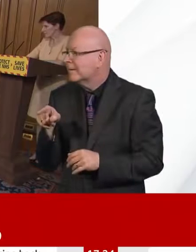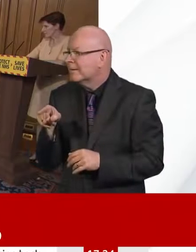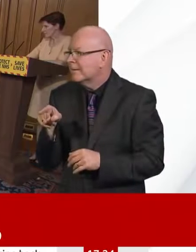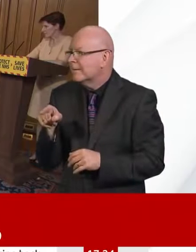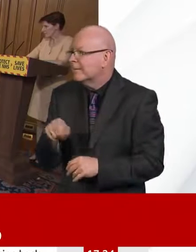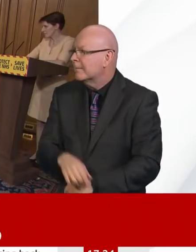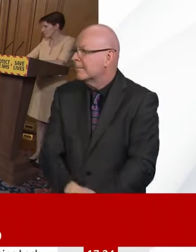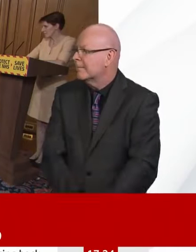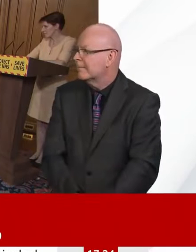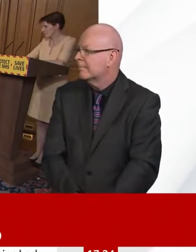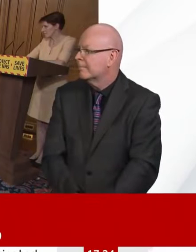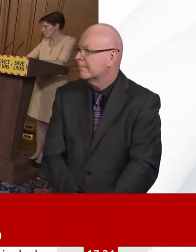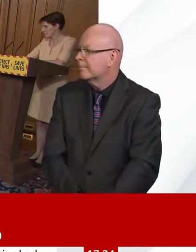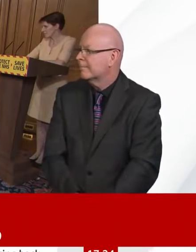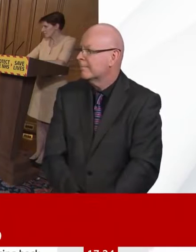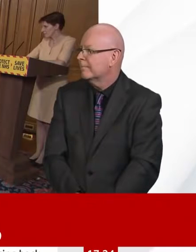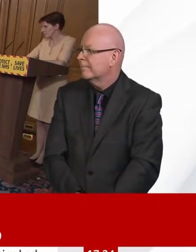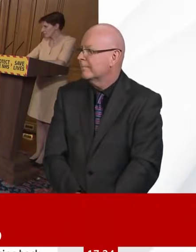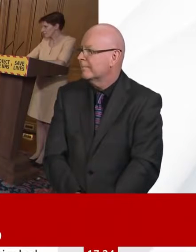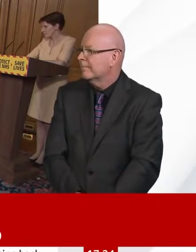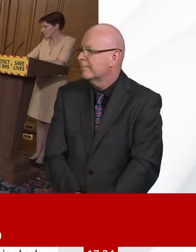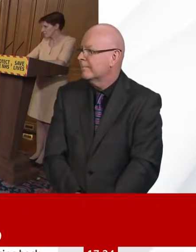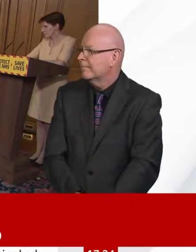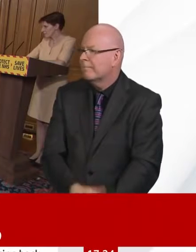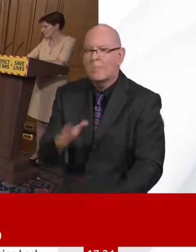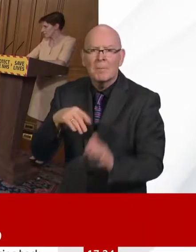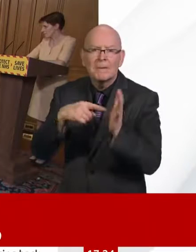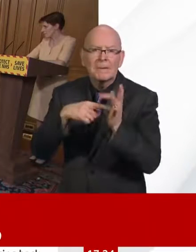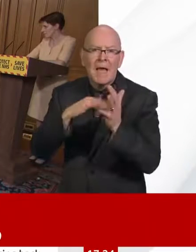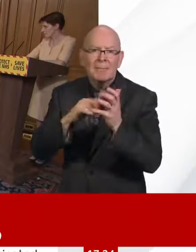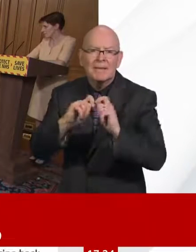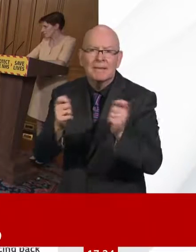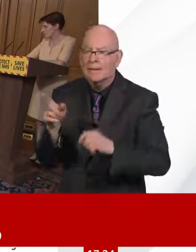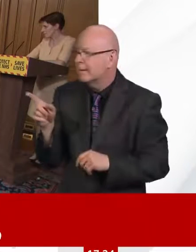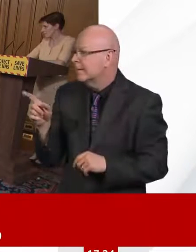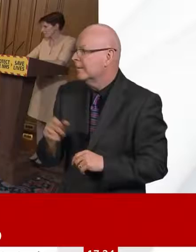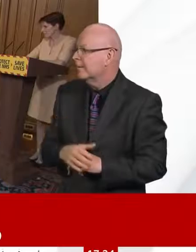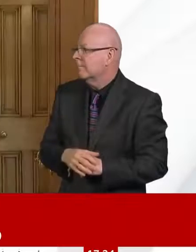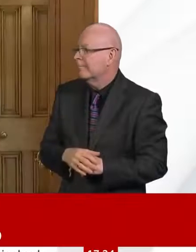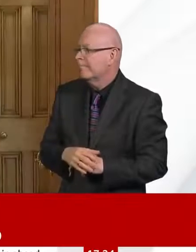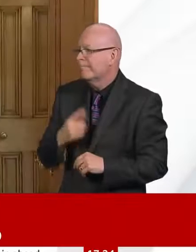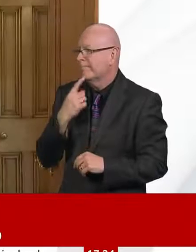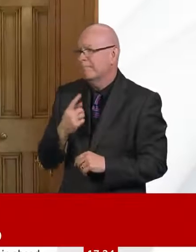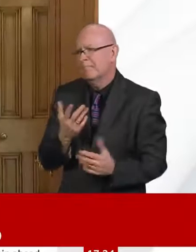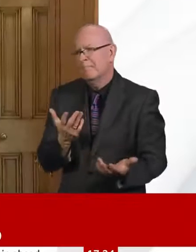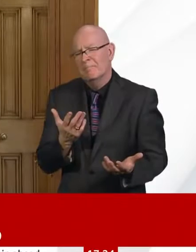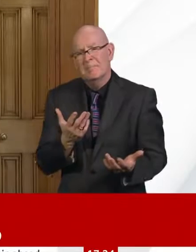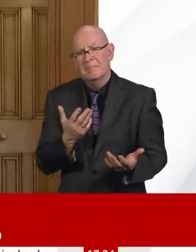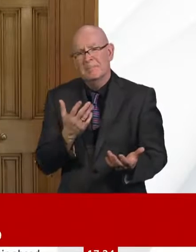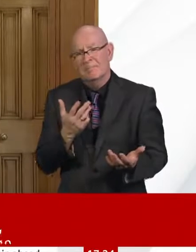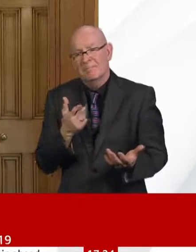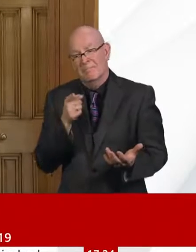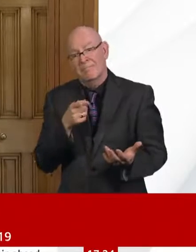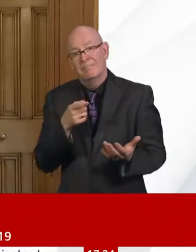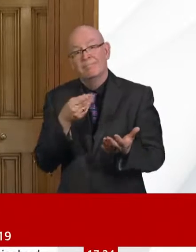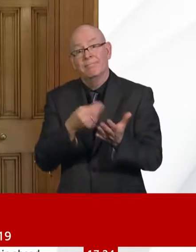hit the young. I'm thinking of particularly people joining the labour market. Looking forward, can you commit to maintaining policies like